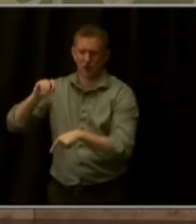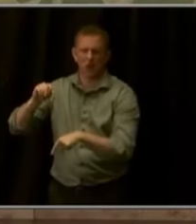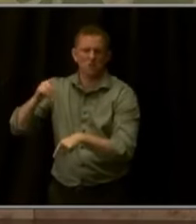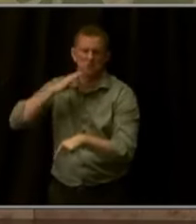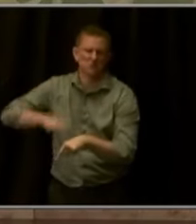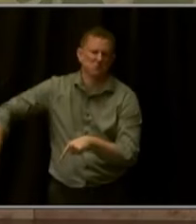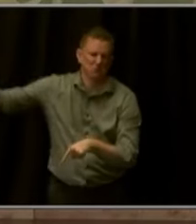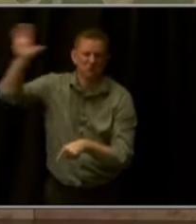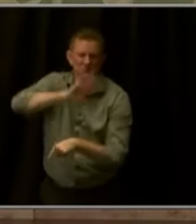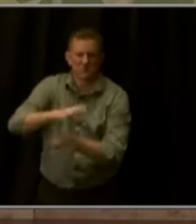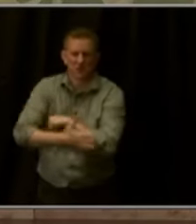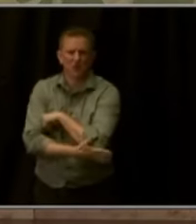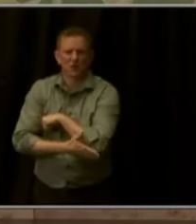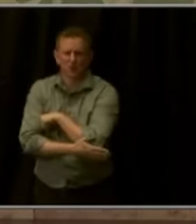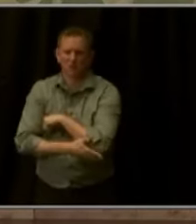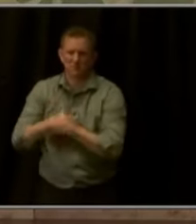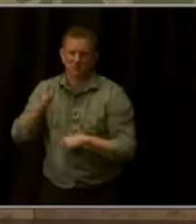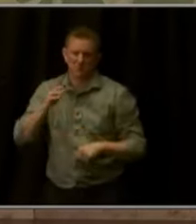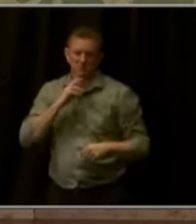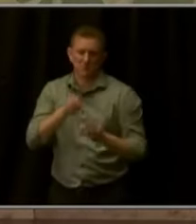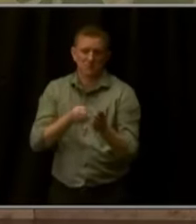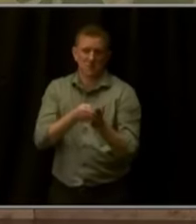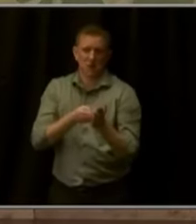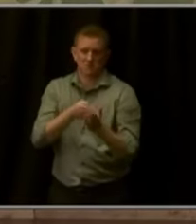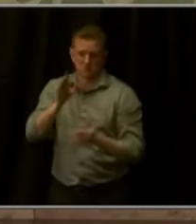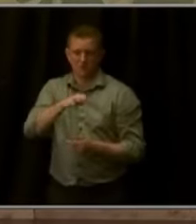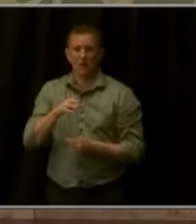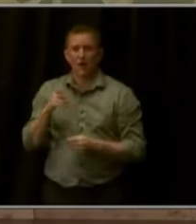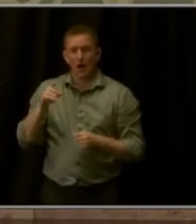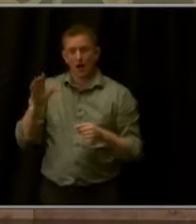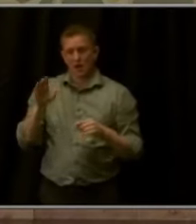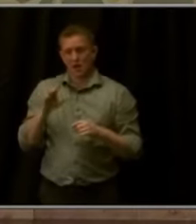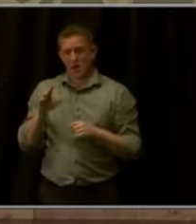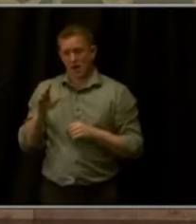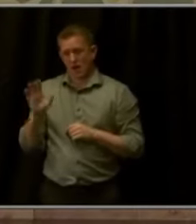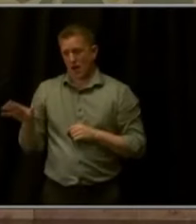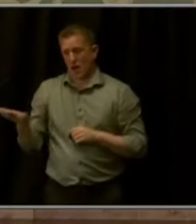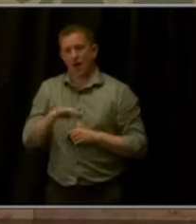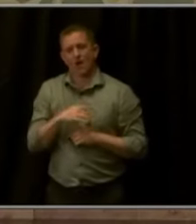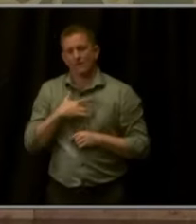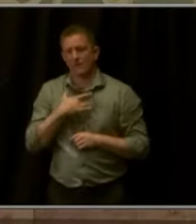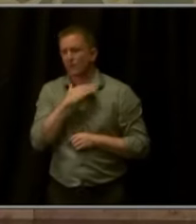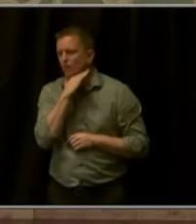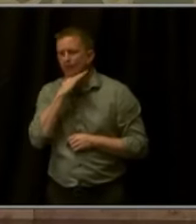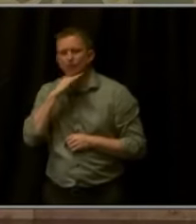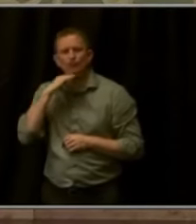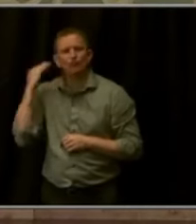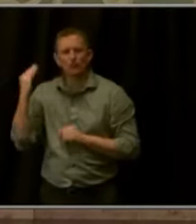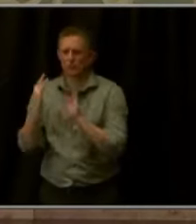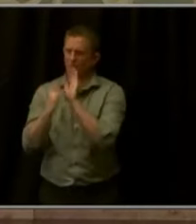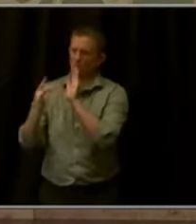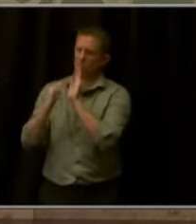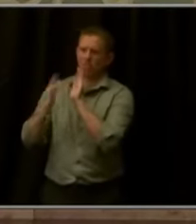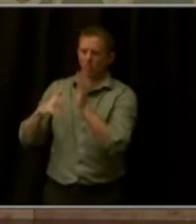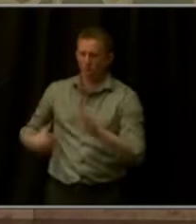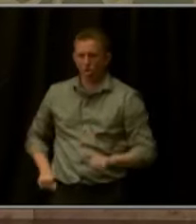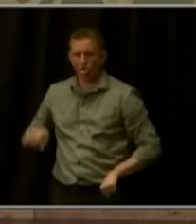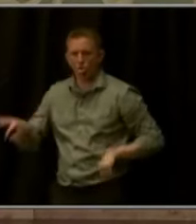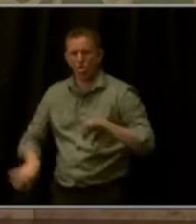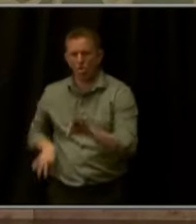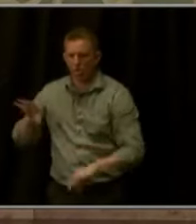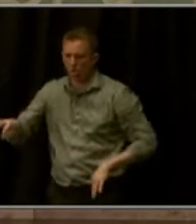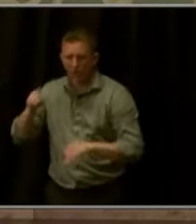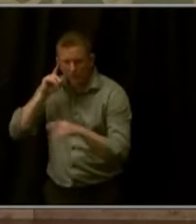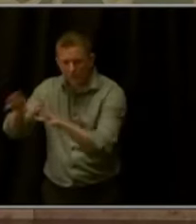Coloradans and people across the United States are tired of being ripped off for the prices of necessary medications that cost a